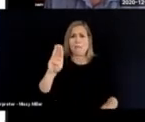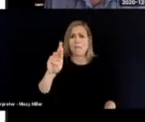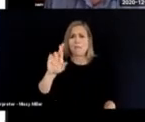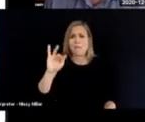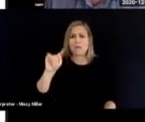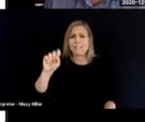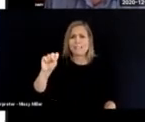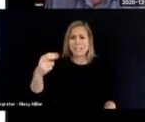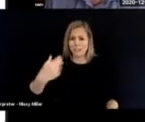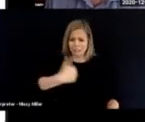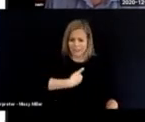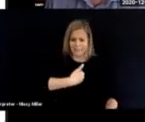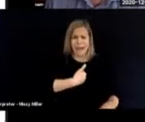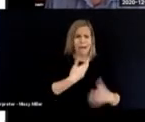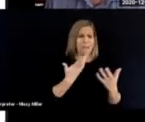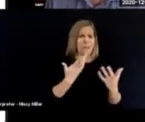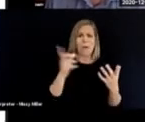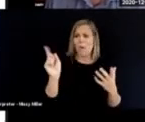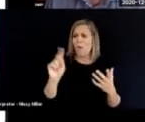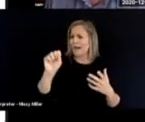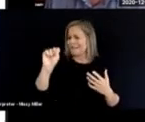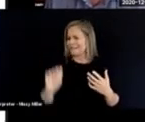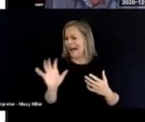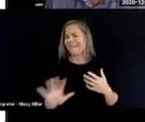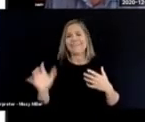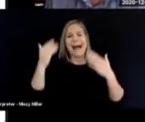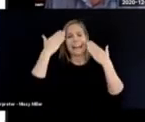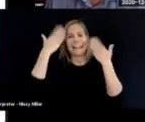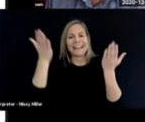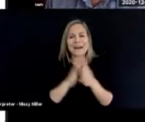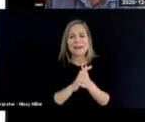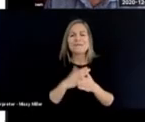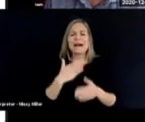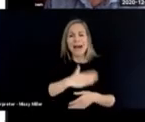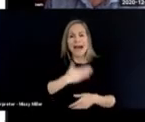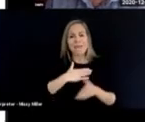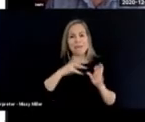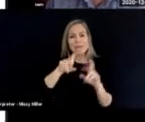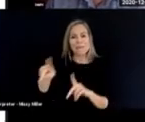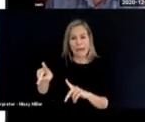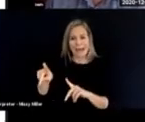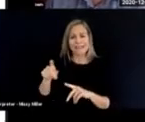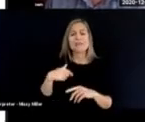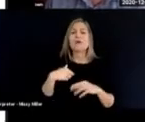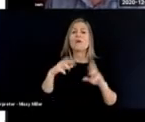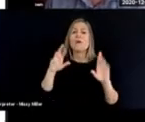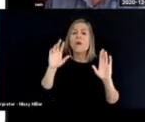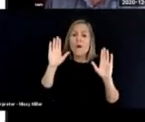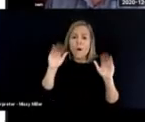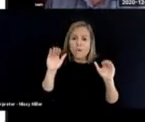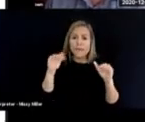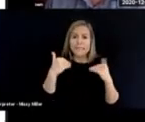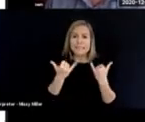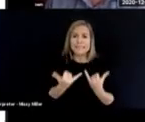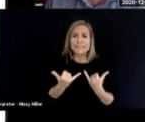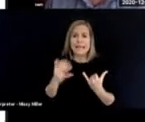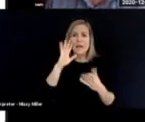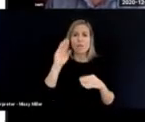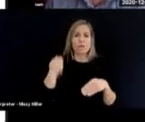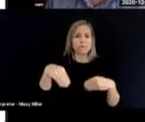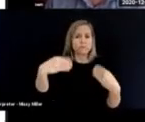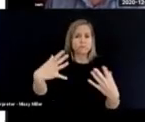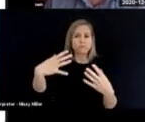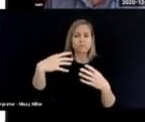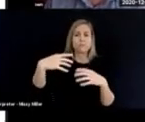be back. I'm hoping that this session will be helpful to you. It's a bit of a self-indulgence,